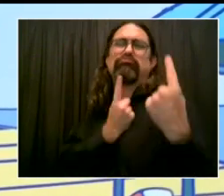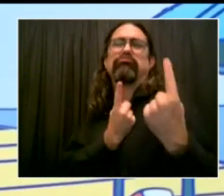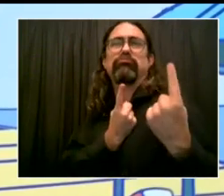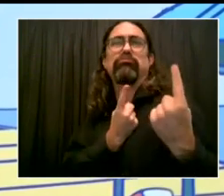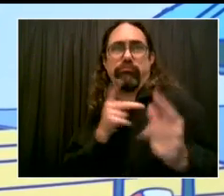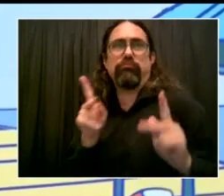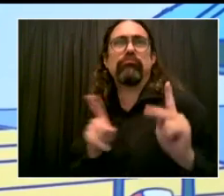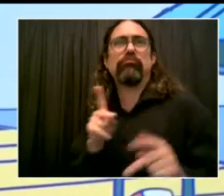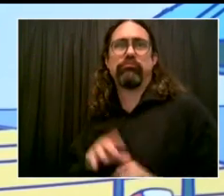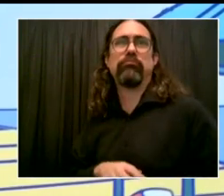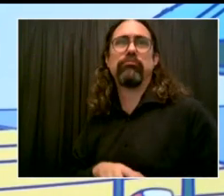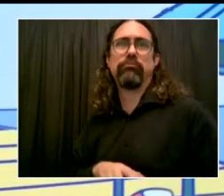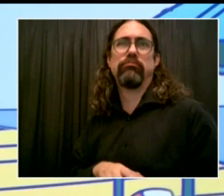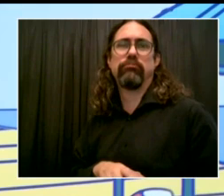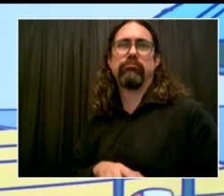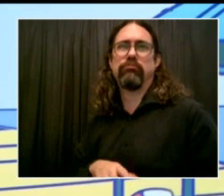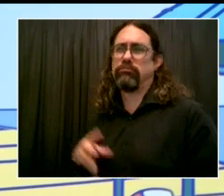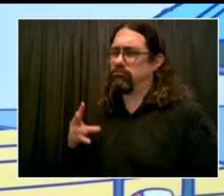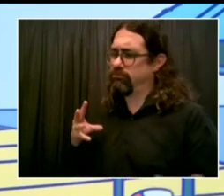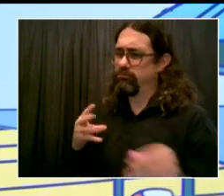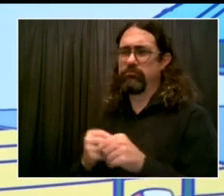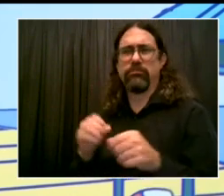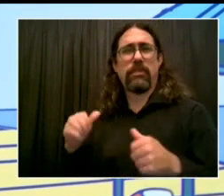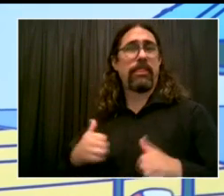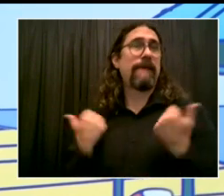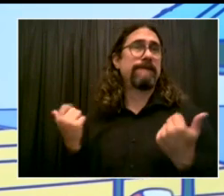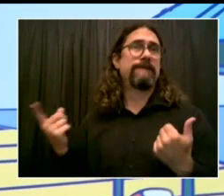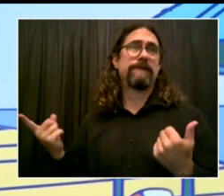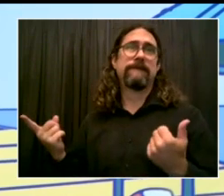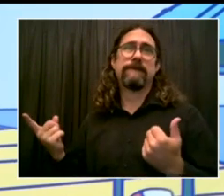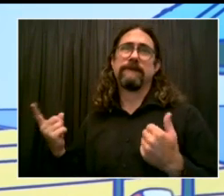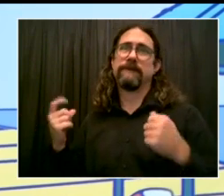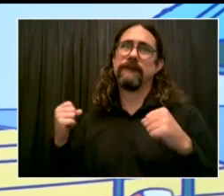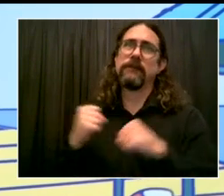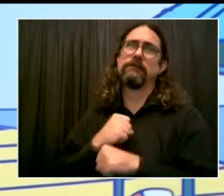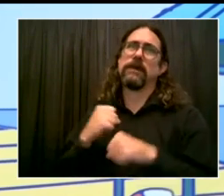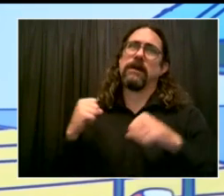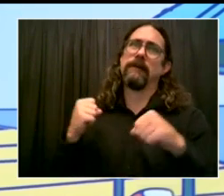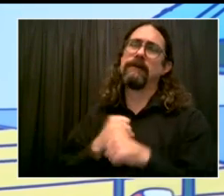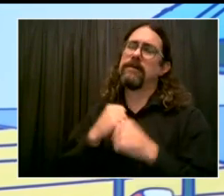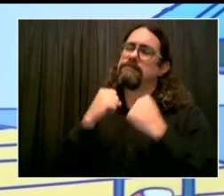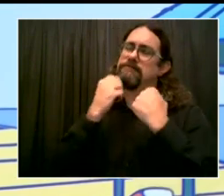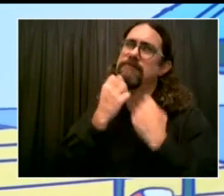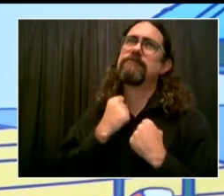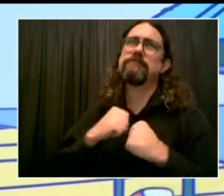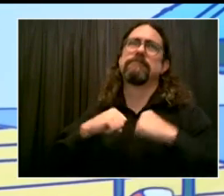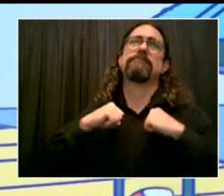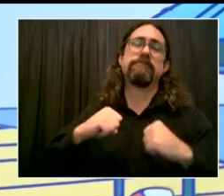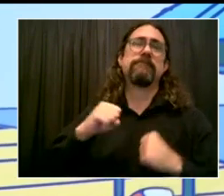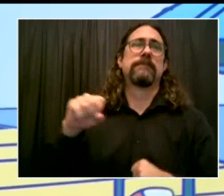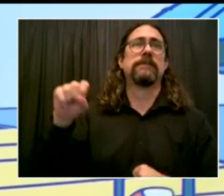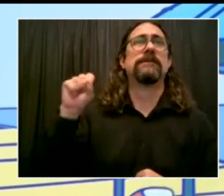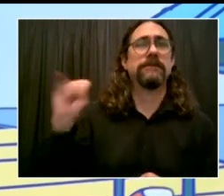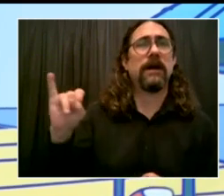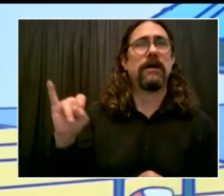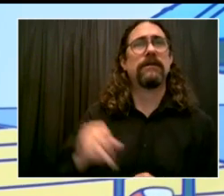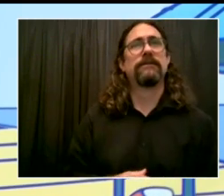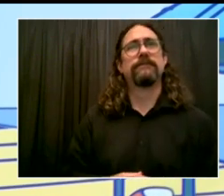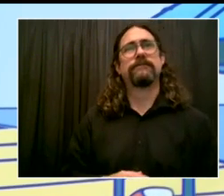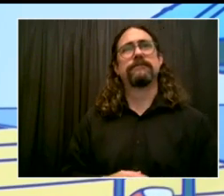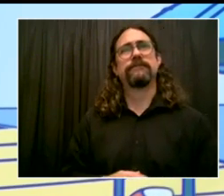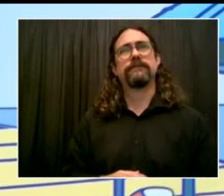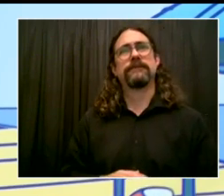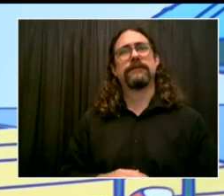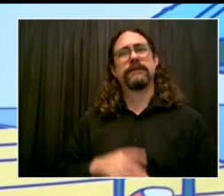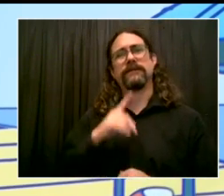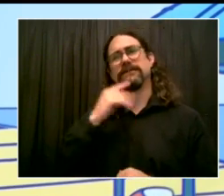his wife of 41 years has kept his legacy alive, and she's never let up. And she and I have talked several times